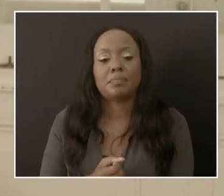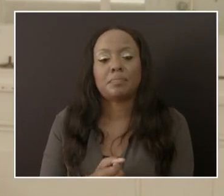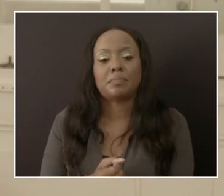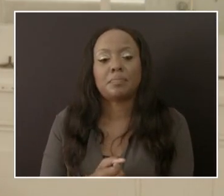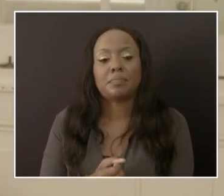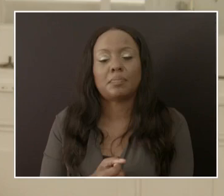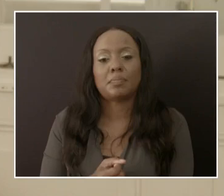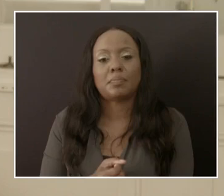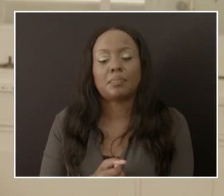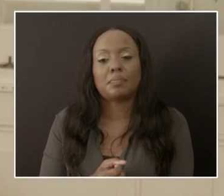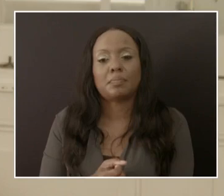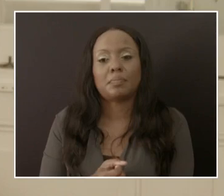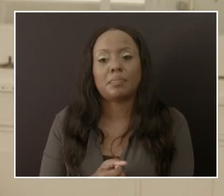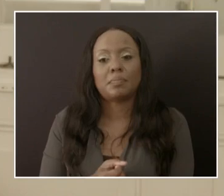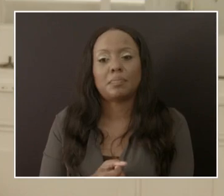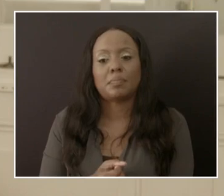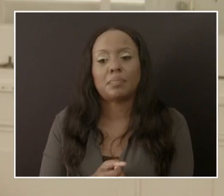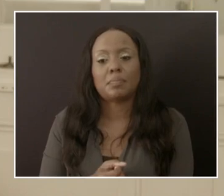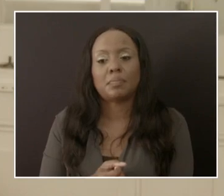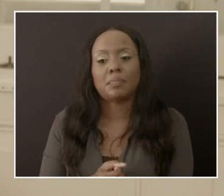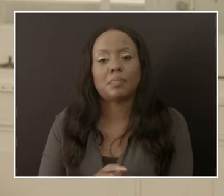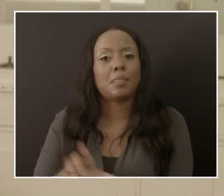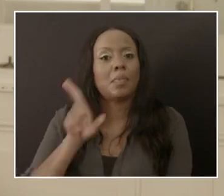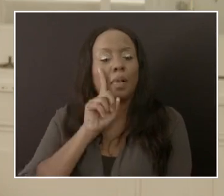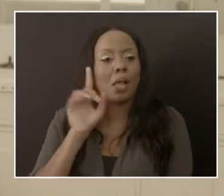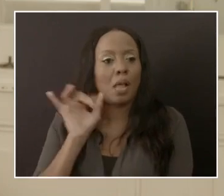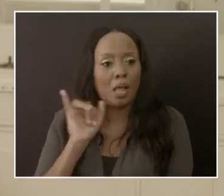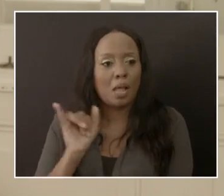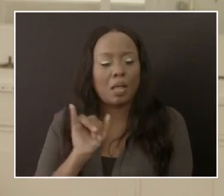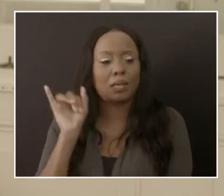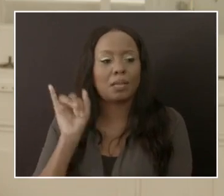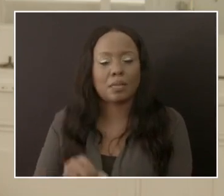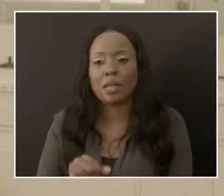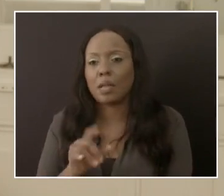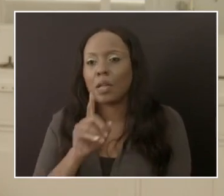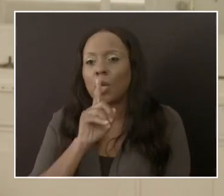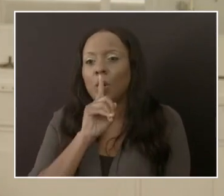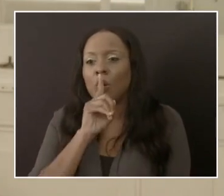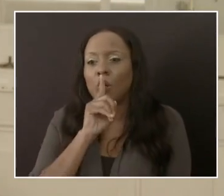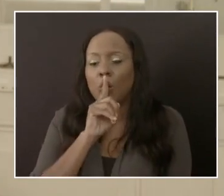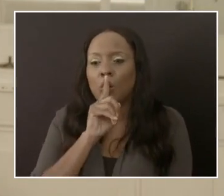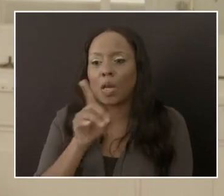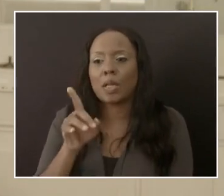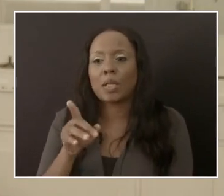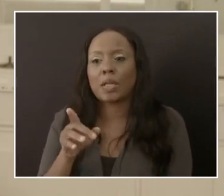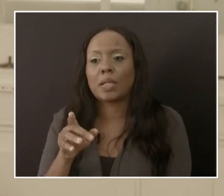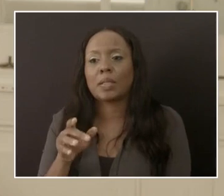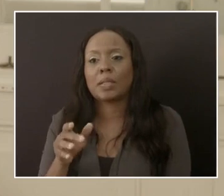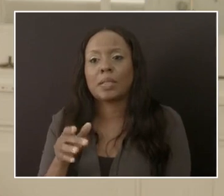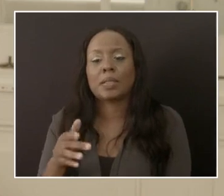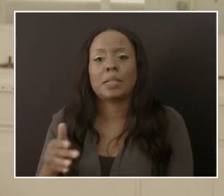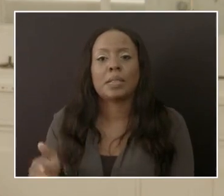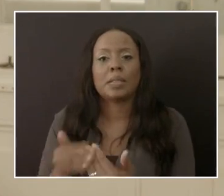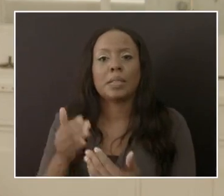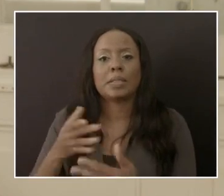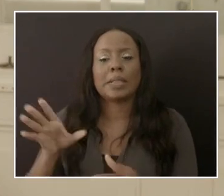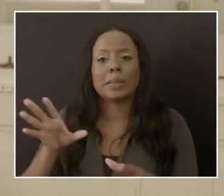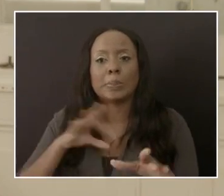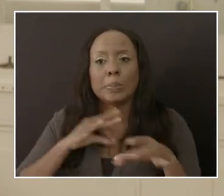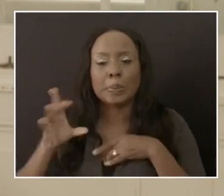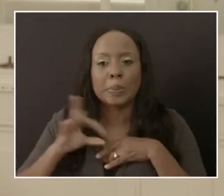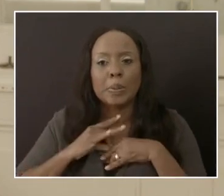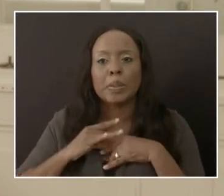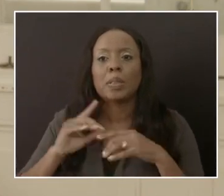transmissible, quite infectious, but not as deadly or lethal as we thought